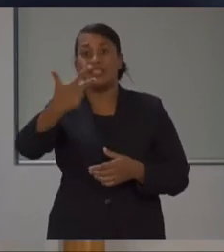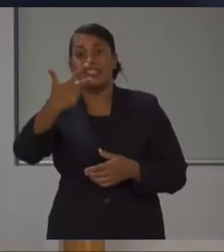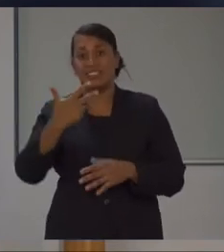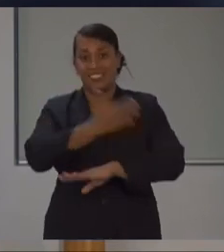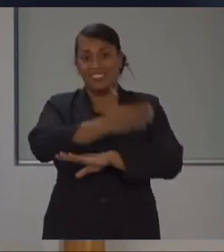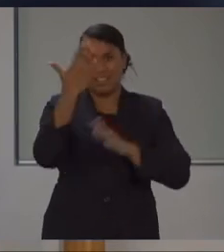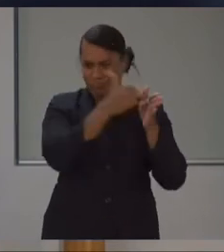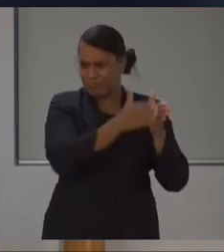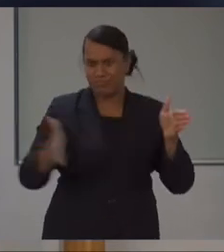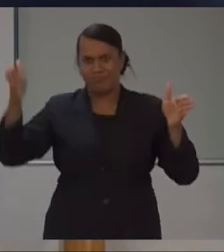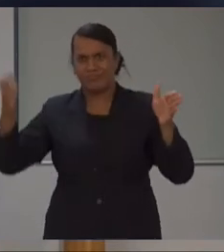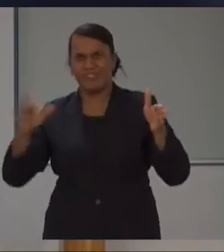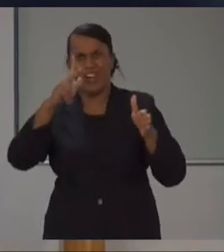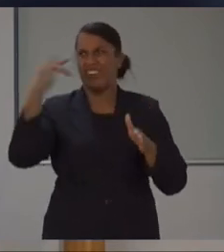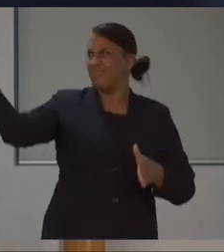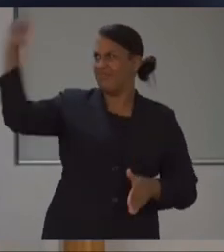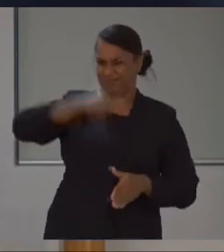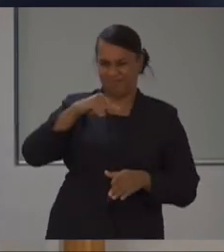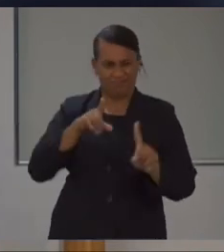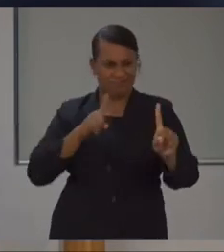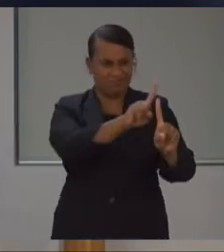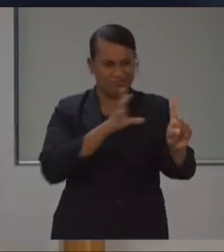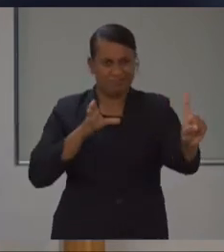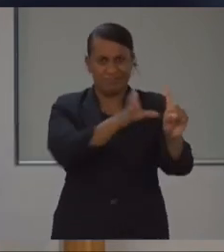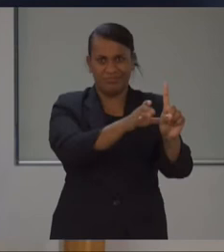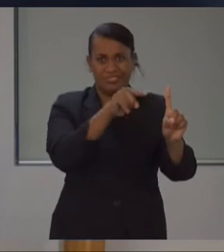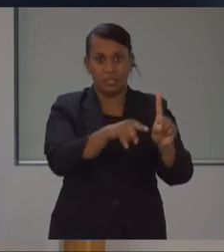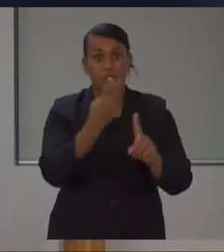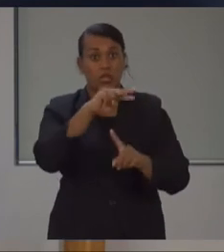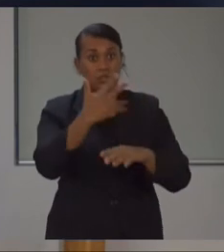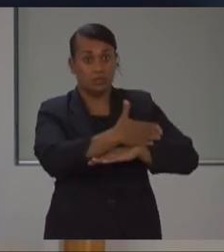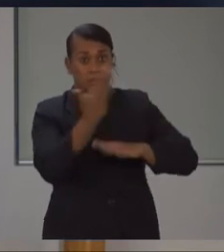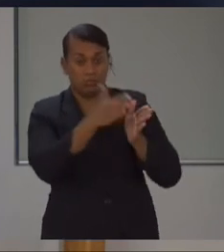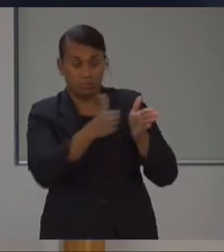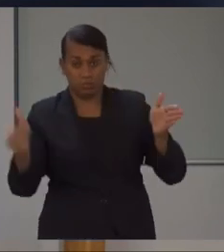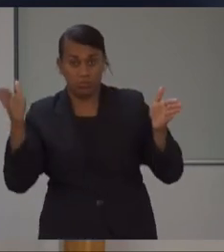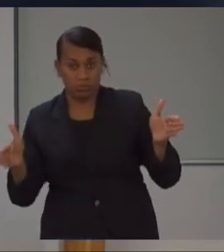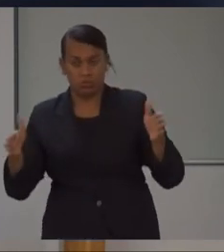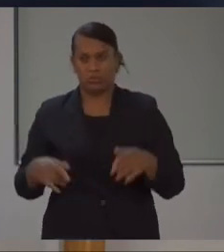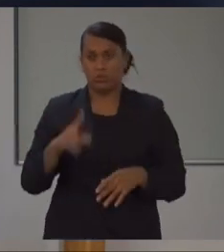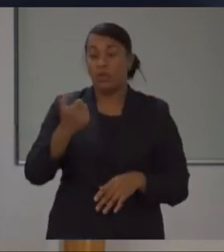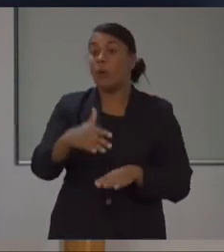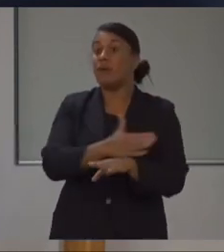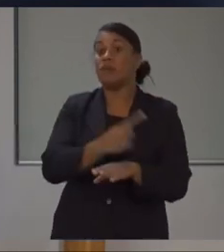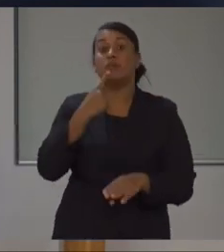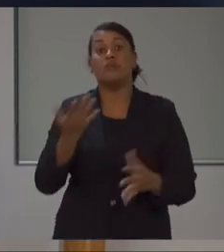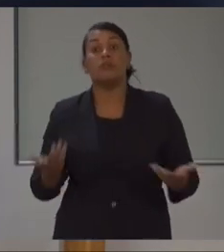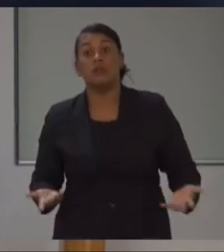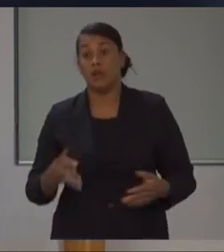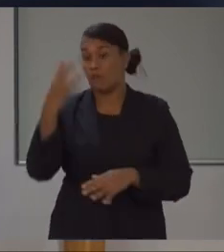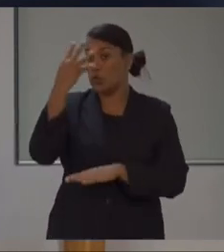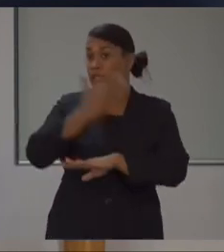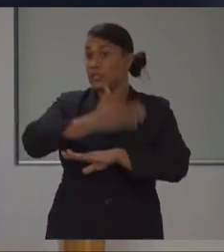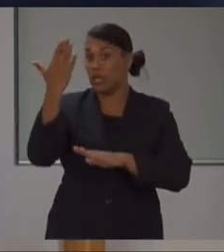that return back into the country. 14 days, as I've alluded to before and has been said in the statements before. 14 days to get a test. that's